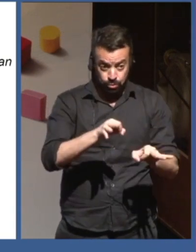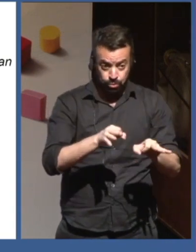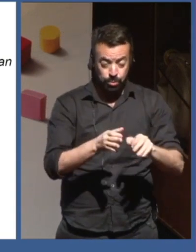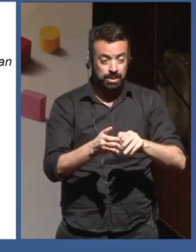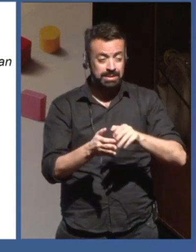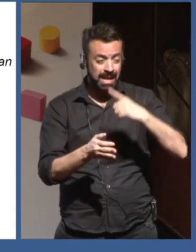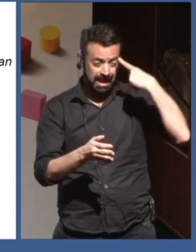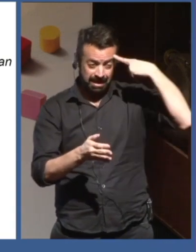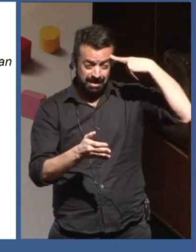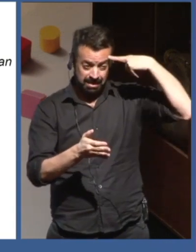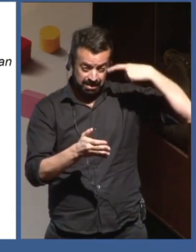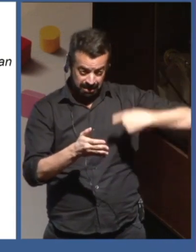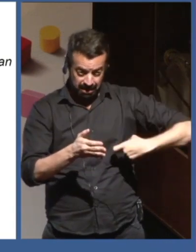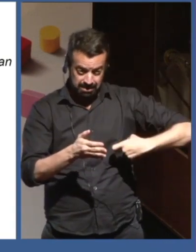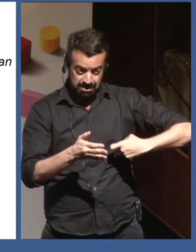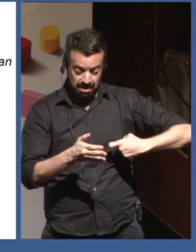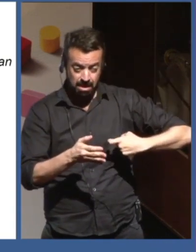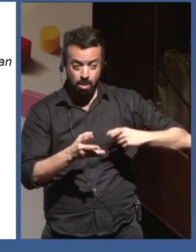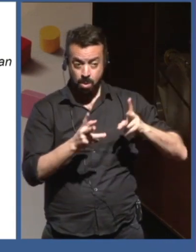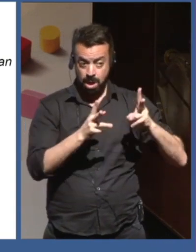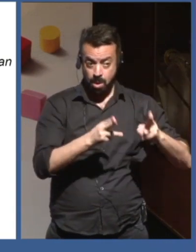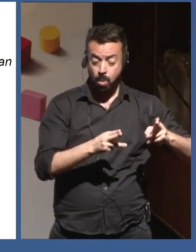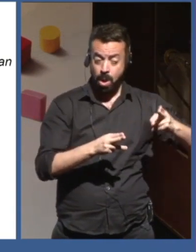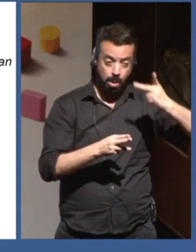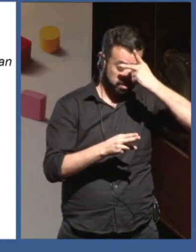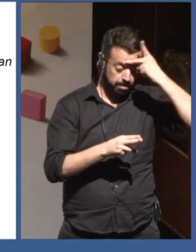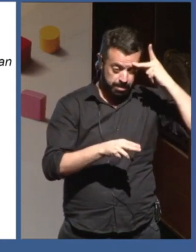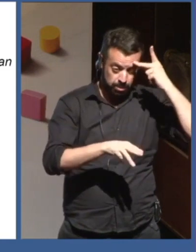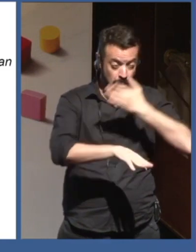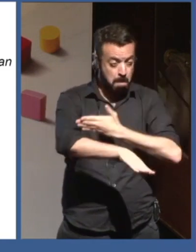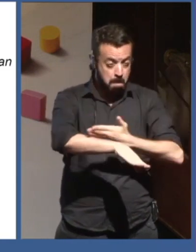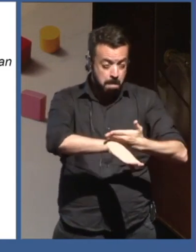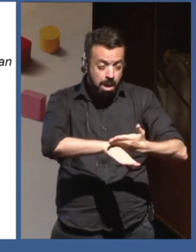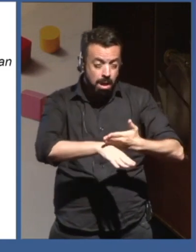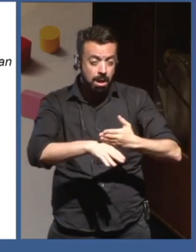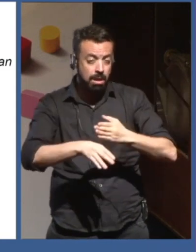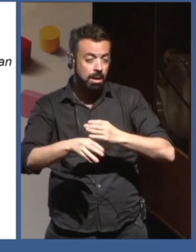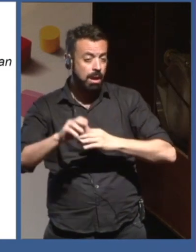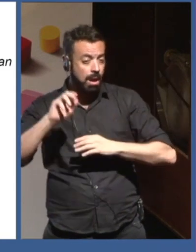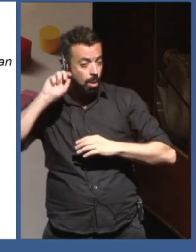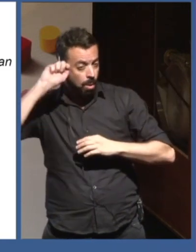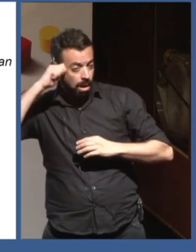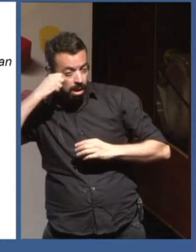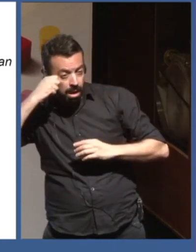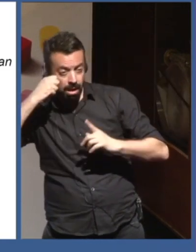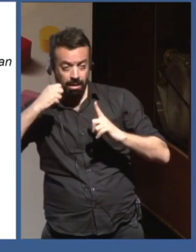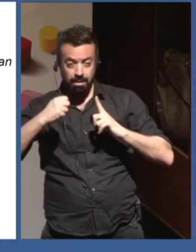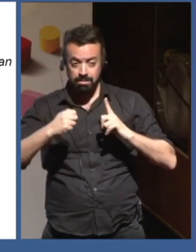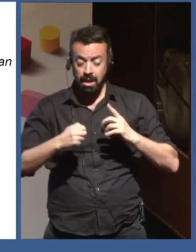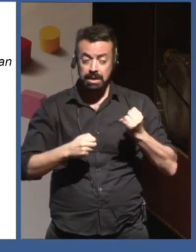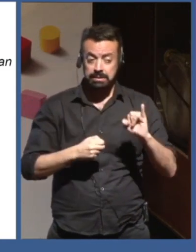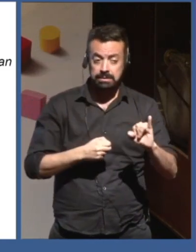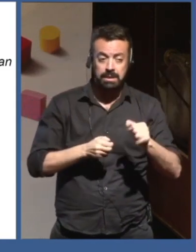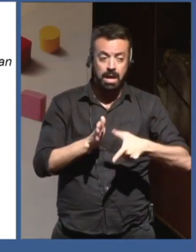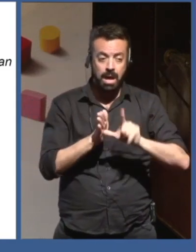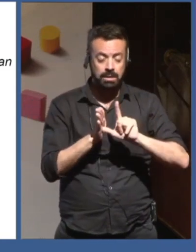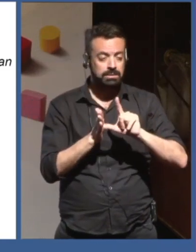front of the judge before lunch or after lunch because humans get hungry. And algorithms don't get hungry. And so,